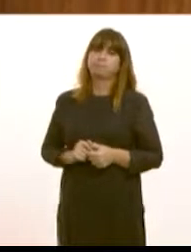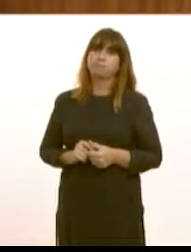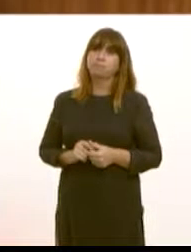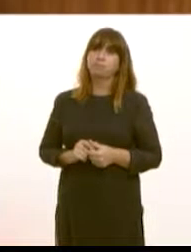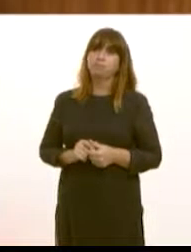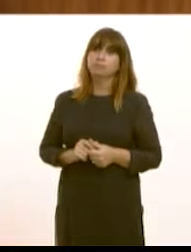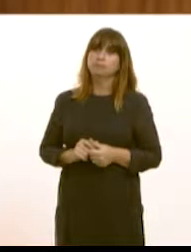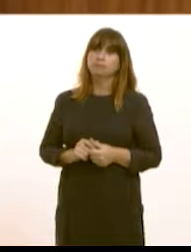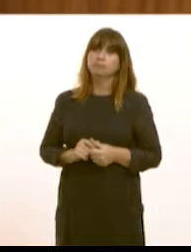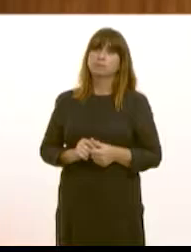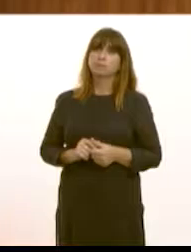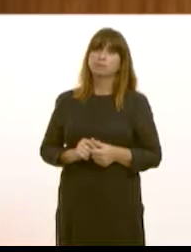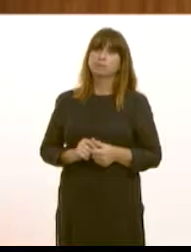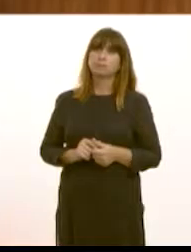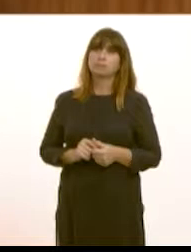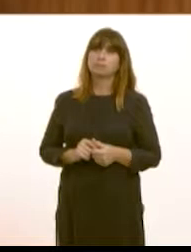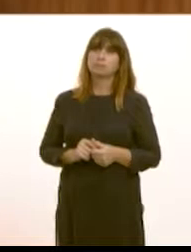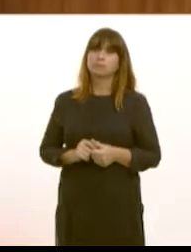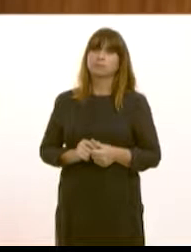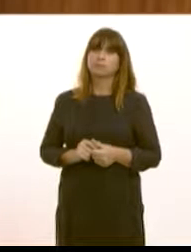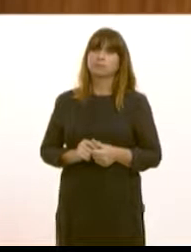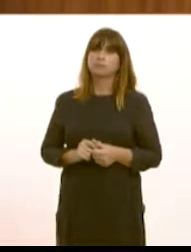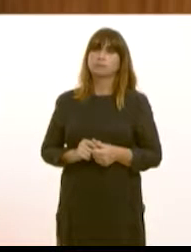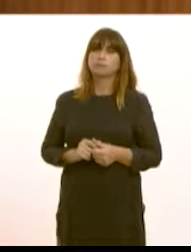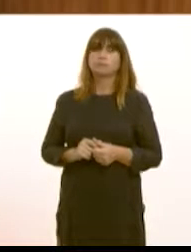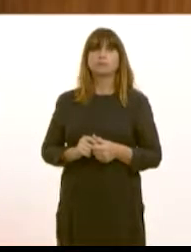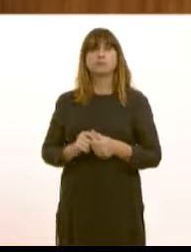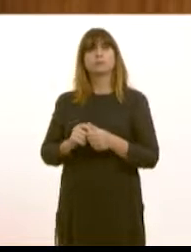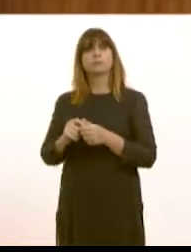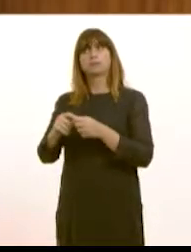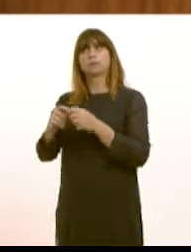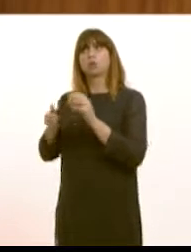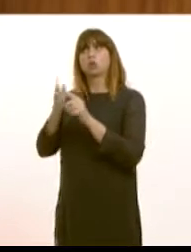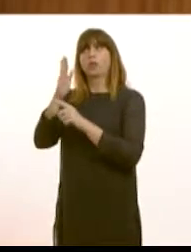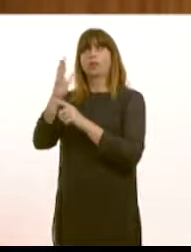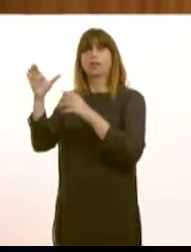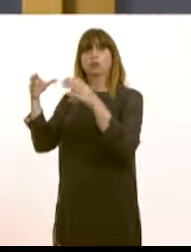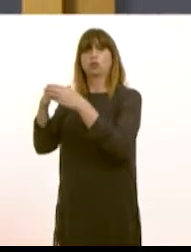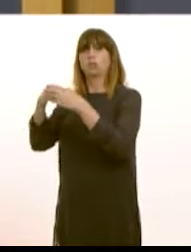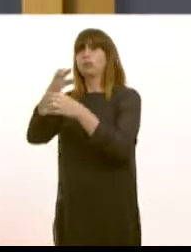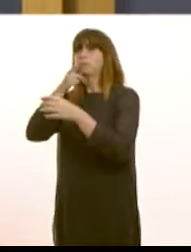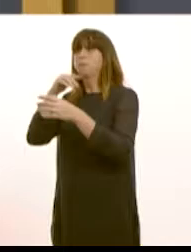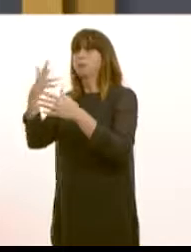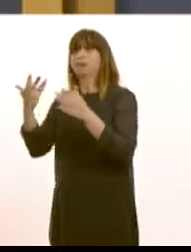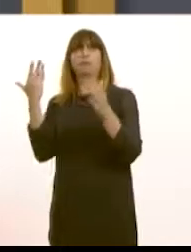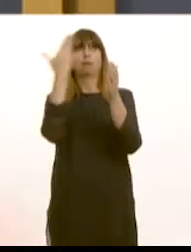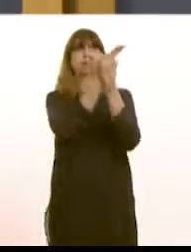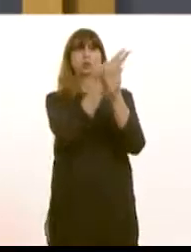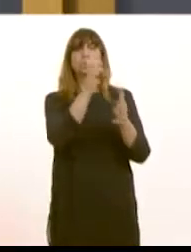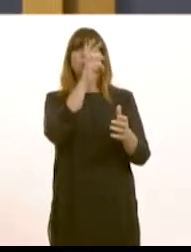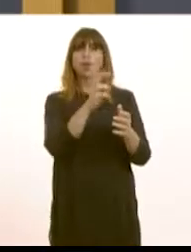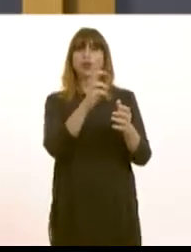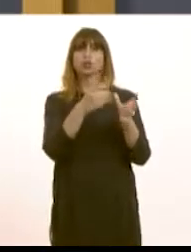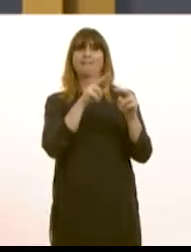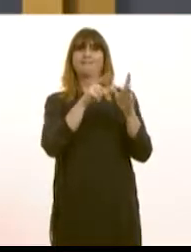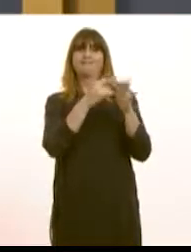how do you respond to the submission by user groups in North East Wales to the Welsh Affairs Committee inquiry on the